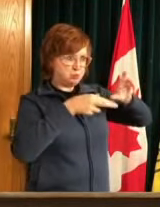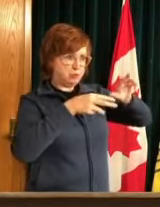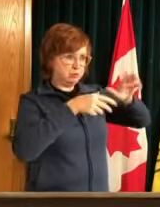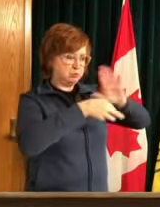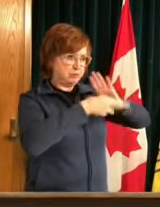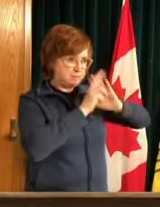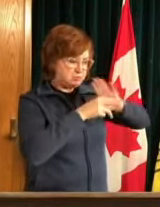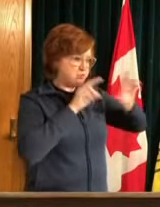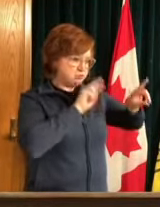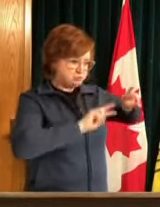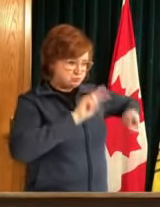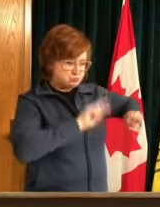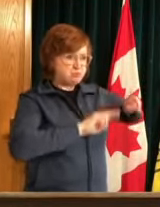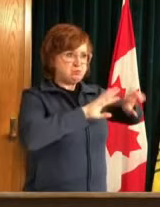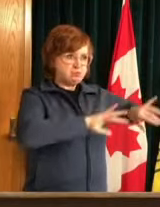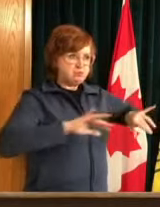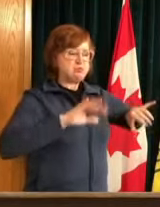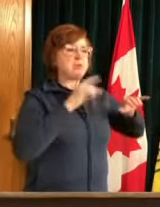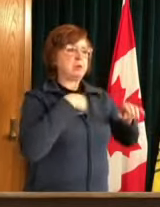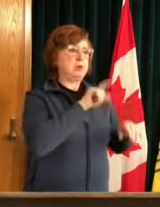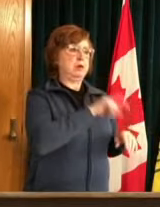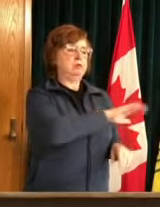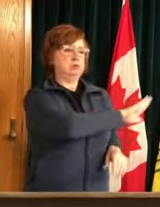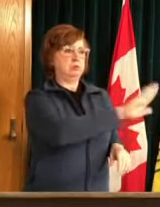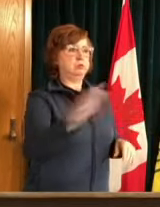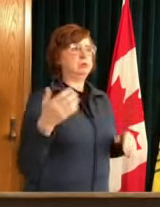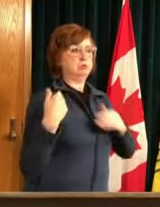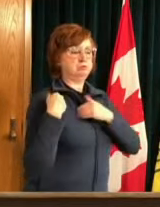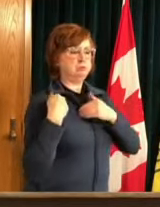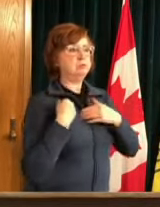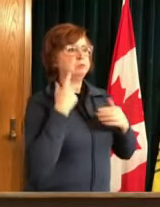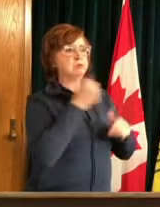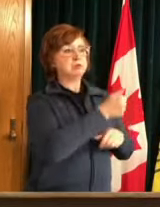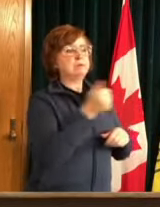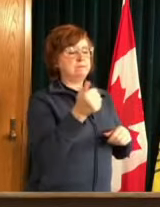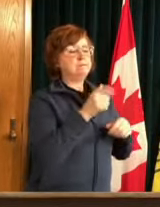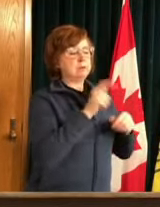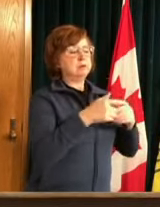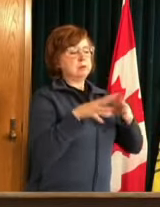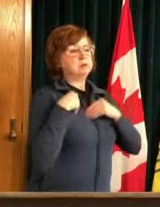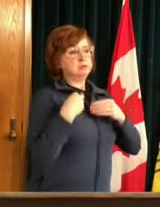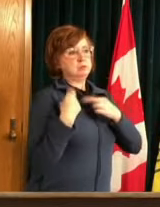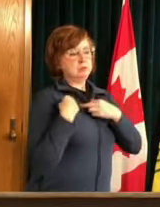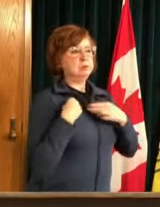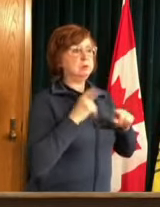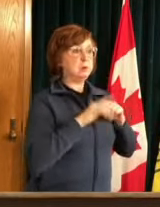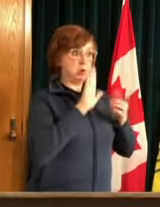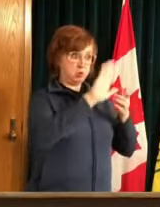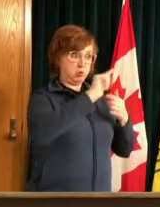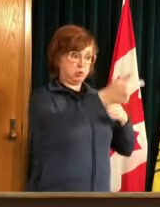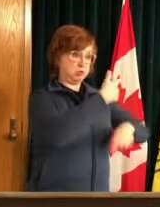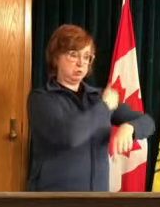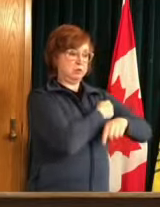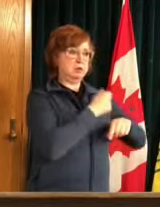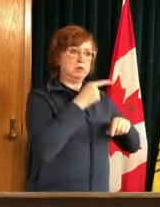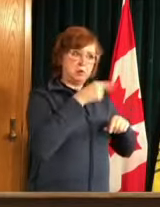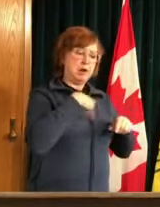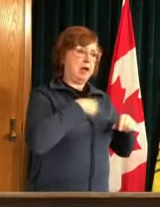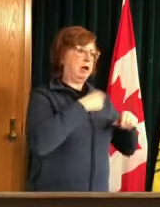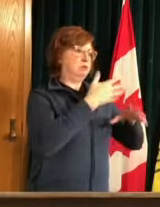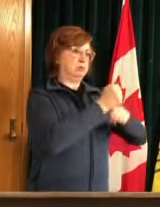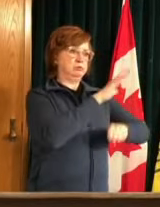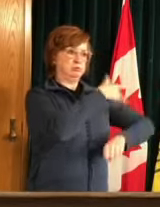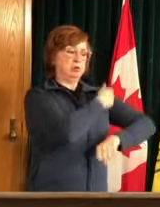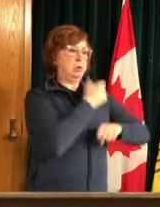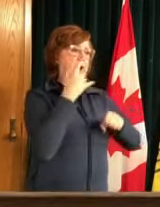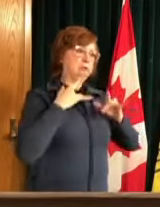orders that are in place when it's your turn take your opportunity to receive a vaccination so we can stick it to COVID our vaccination